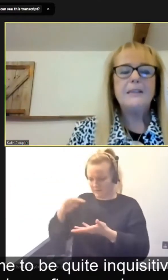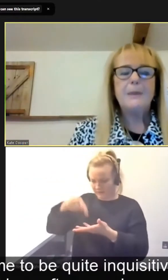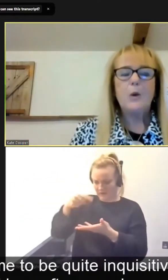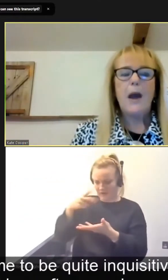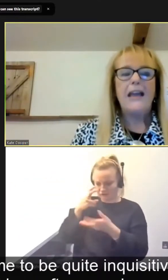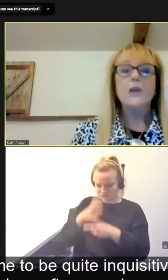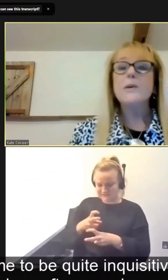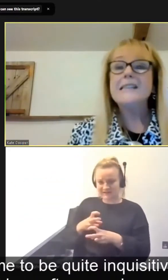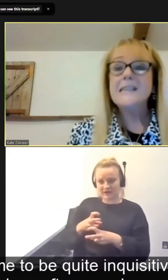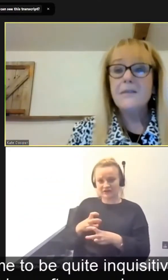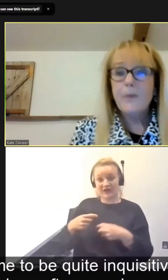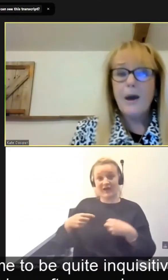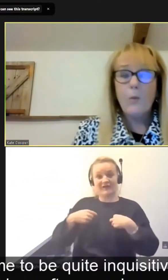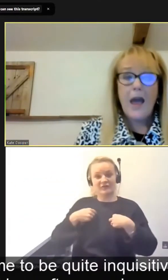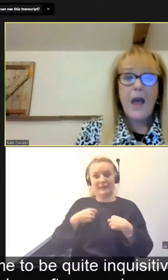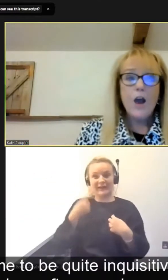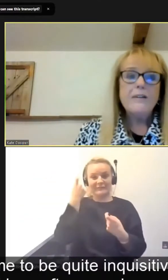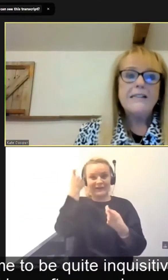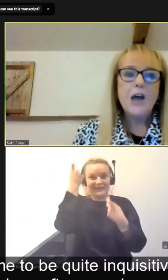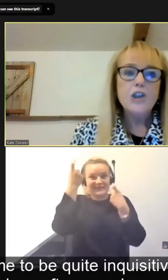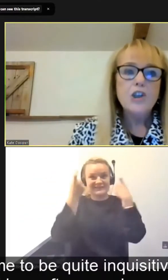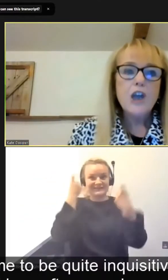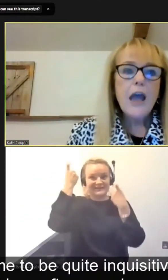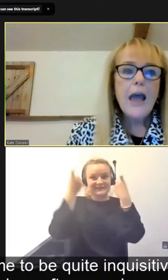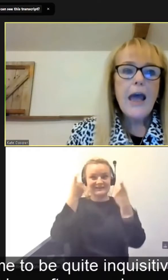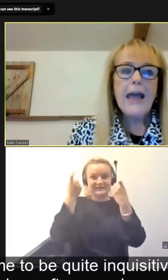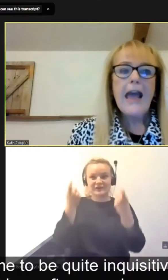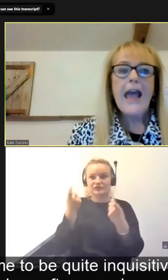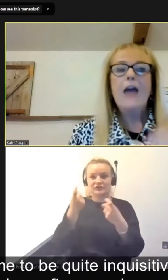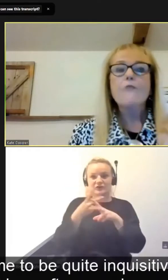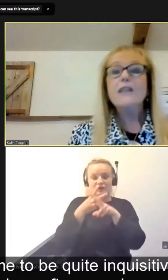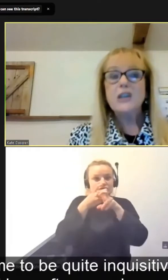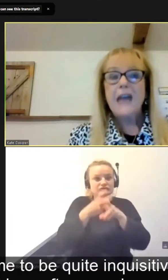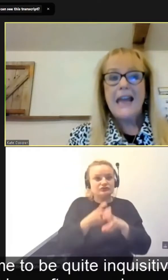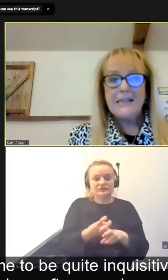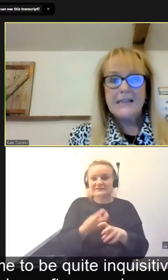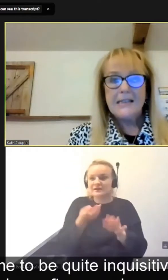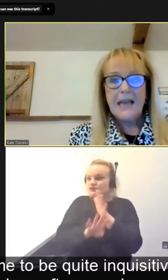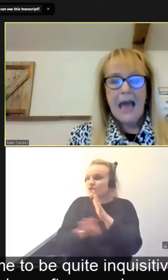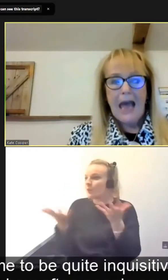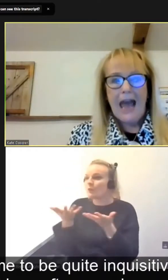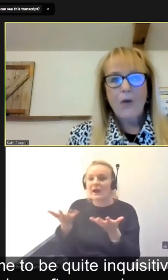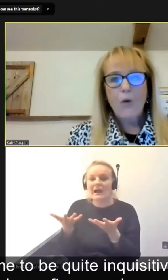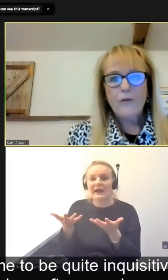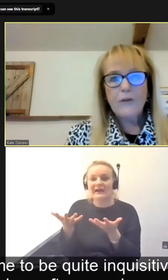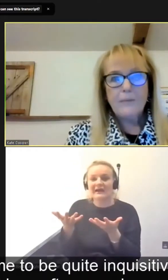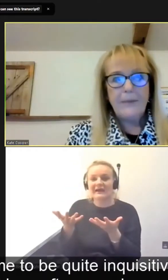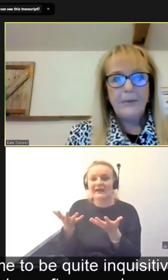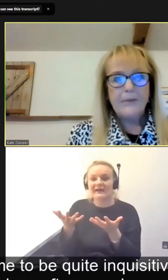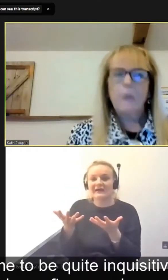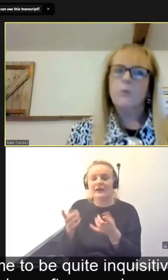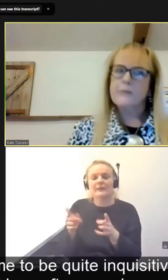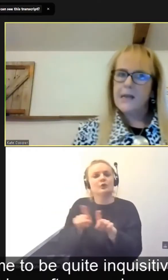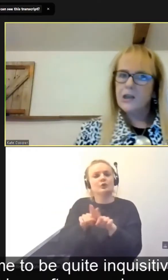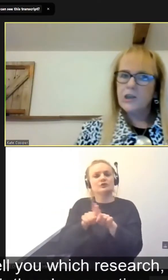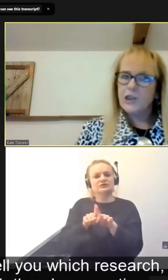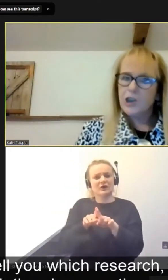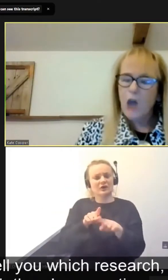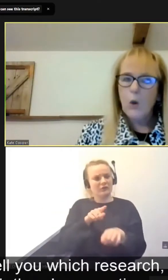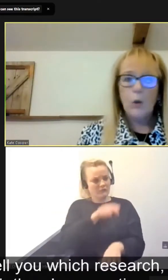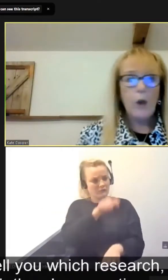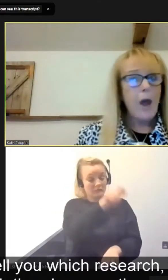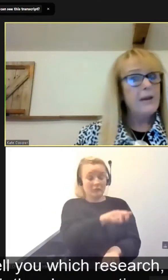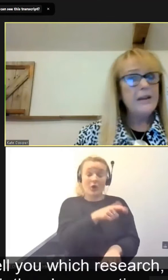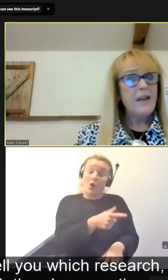expect me to be quite inquisitive about where research originates, and how often people say, well, research